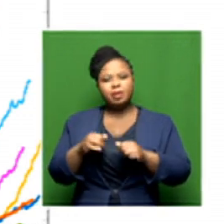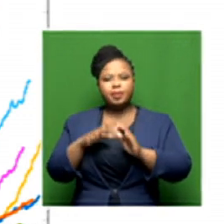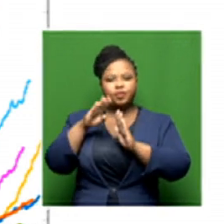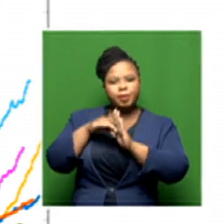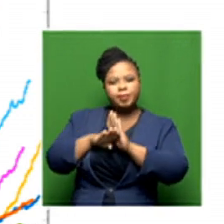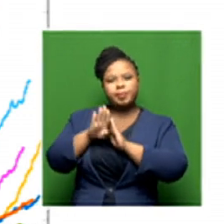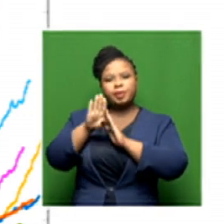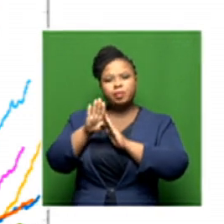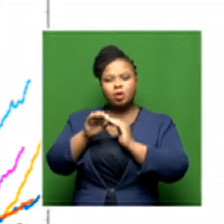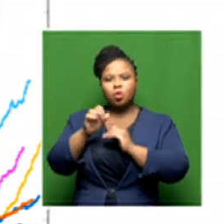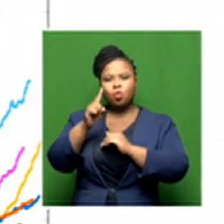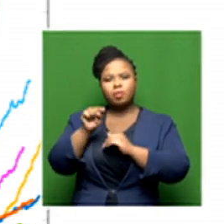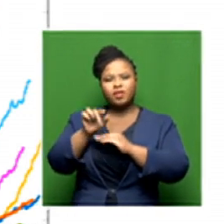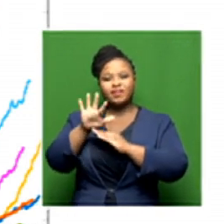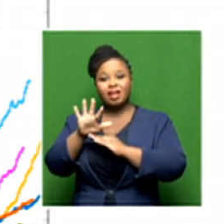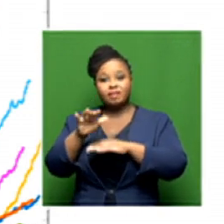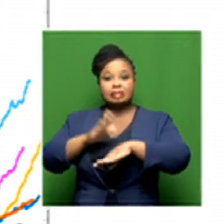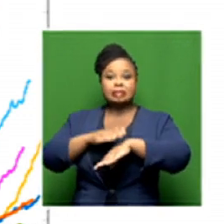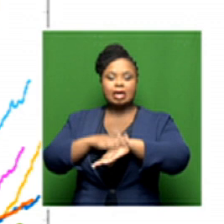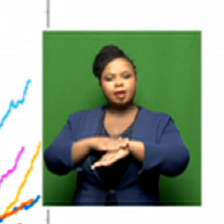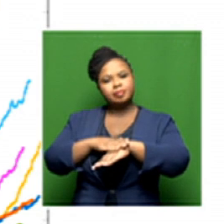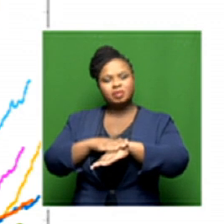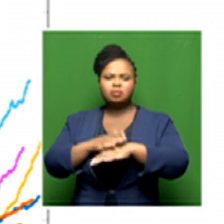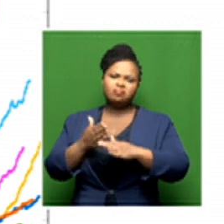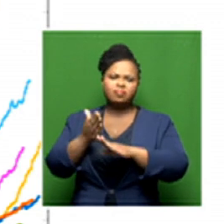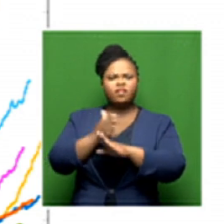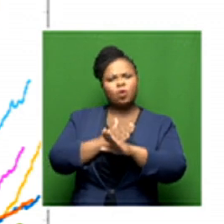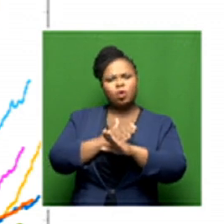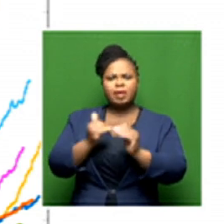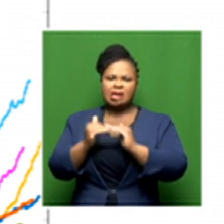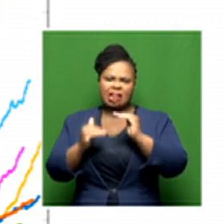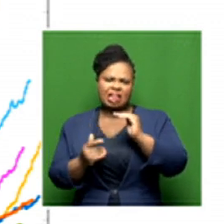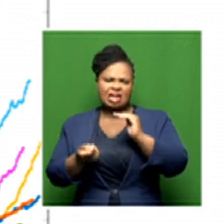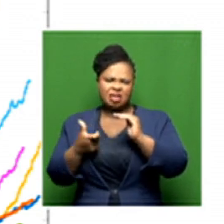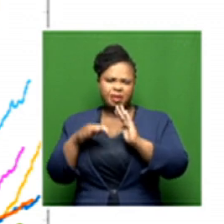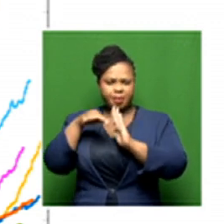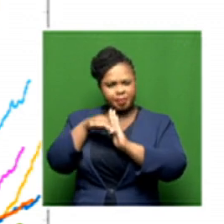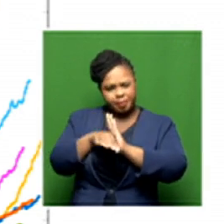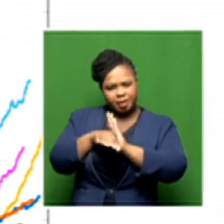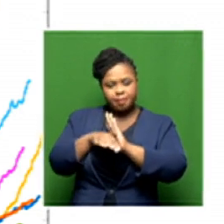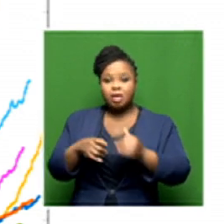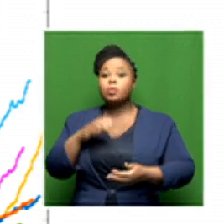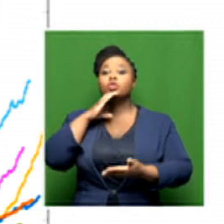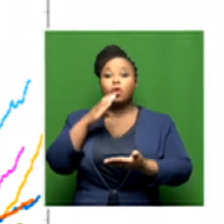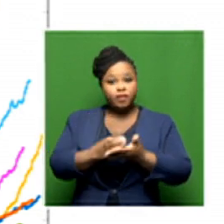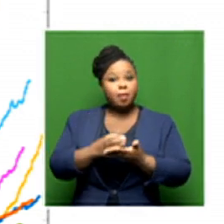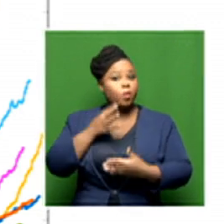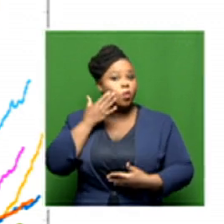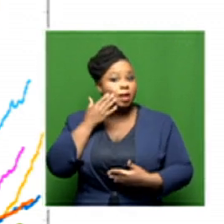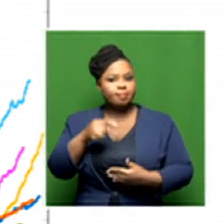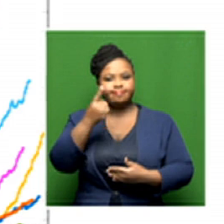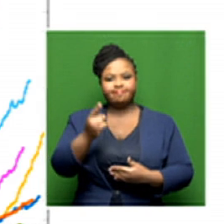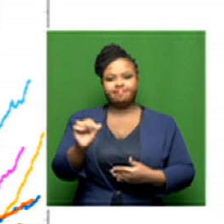its previous peak. So I think we need to wait, though, for at least the next week to confirm this downward trend.